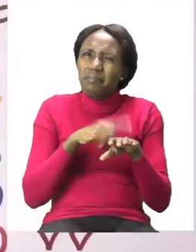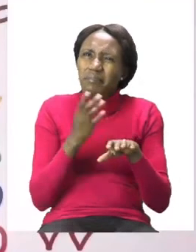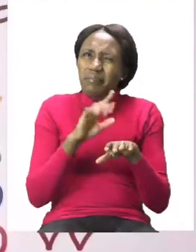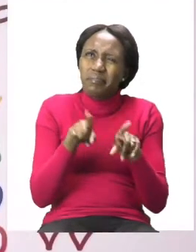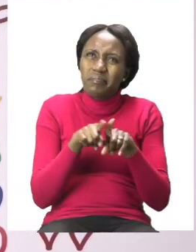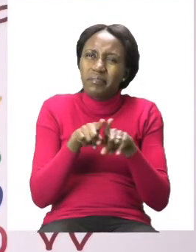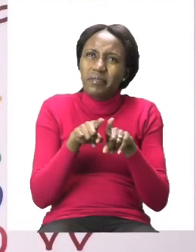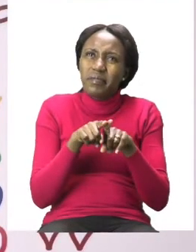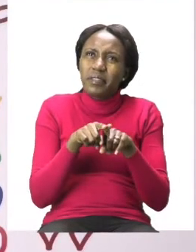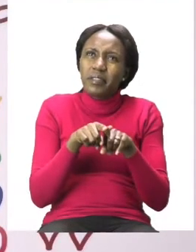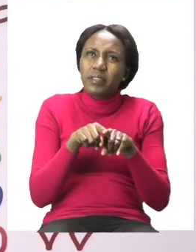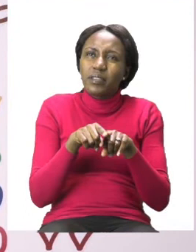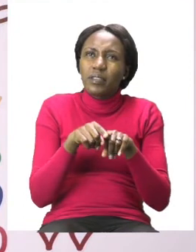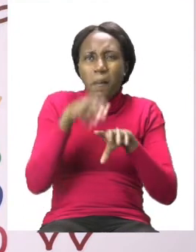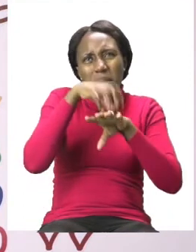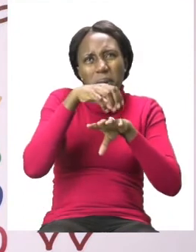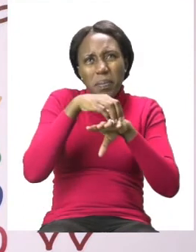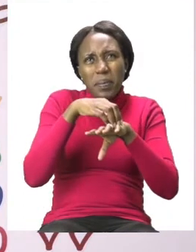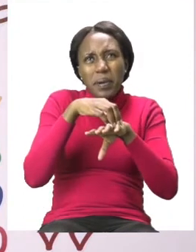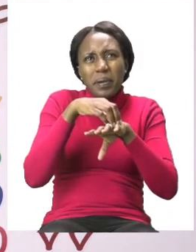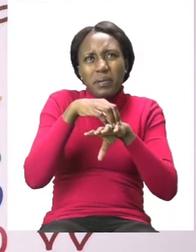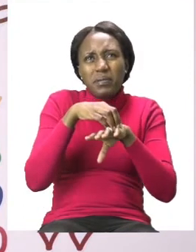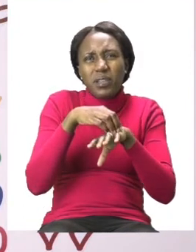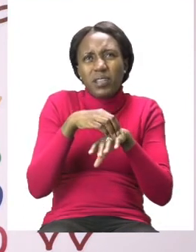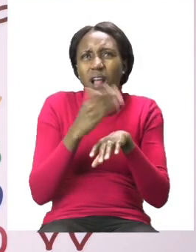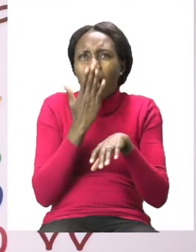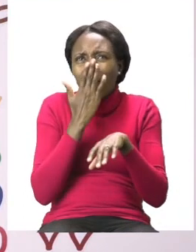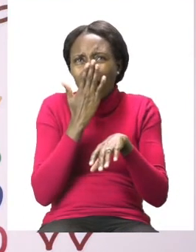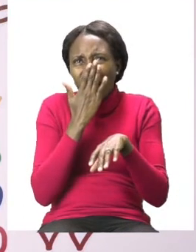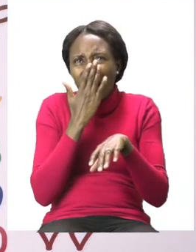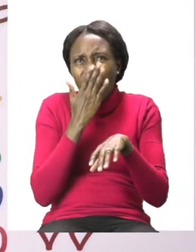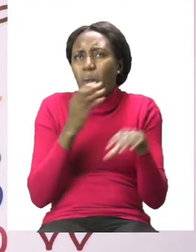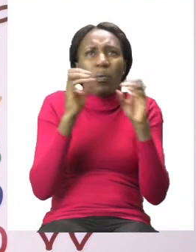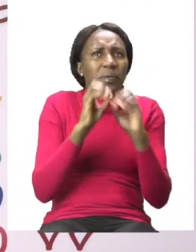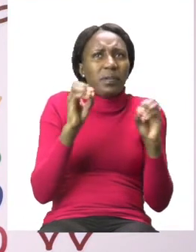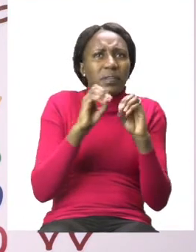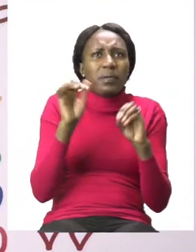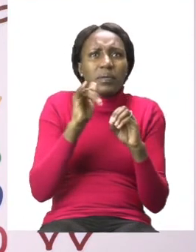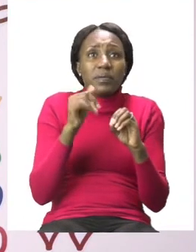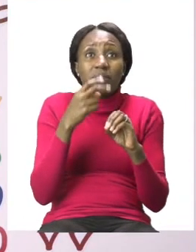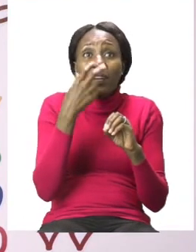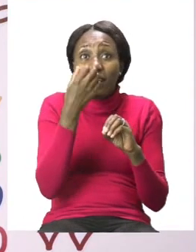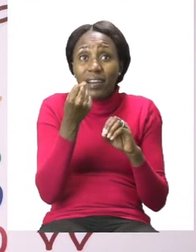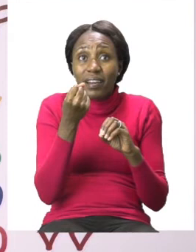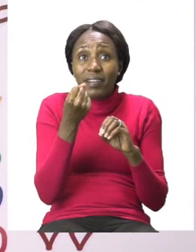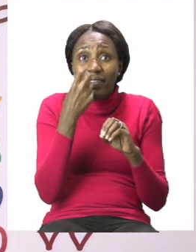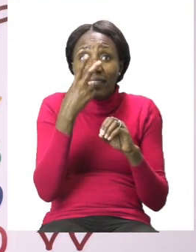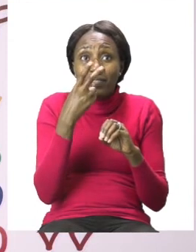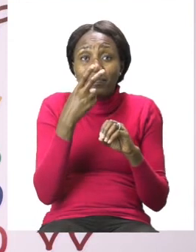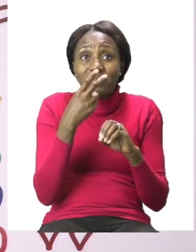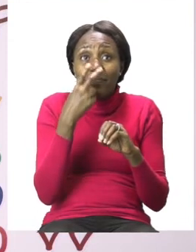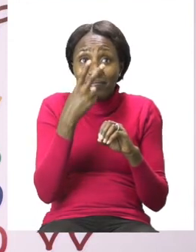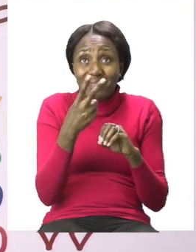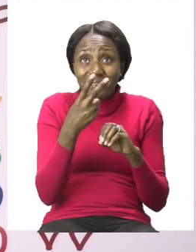if it's tasty when it's sweet or not. So I have a doughnut here with me and as you can